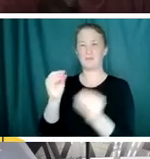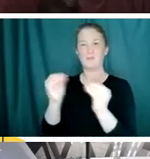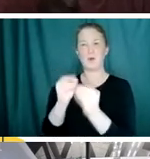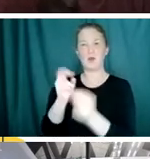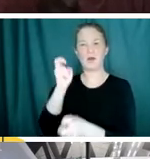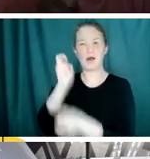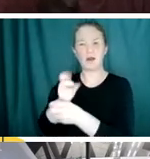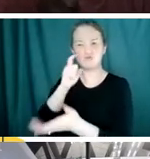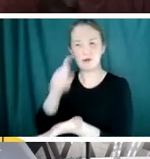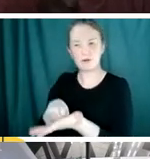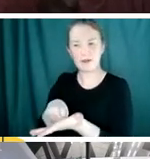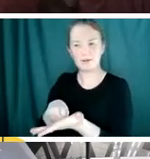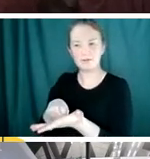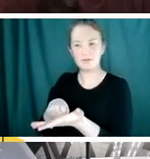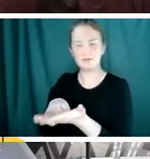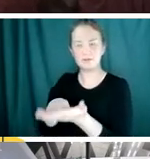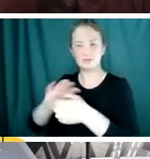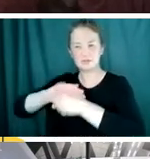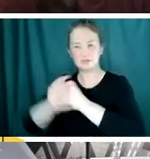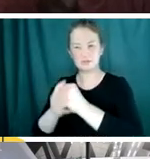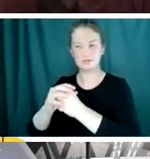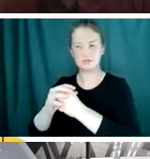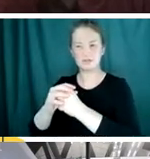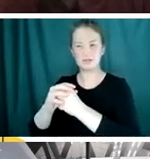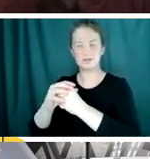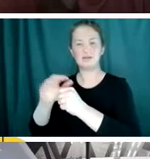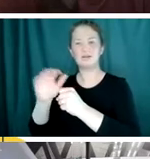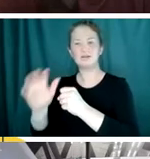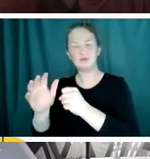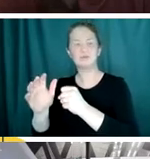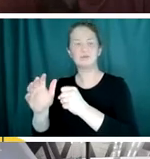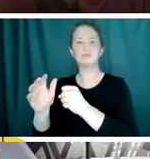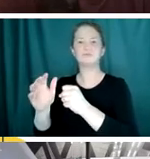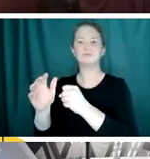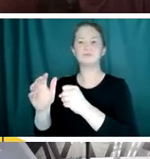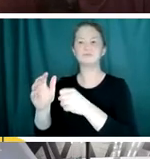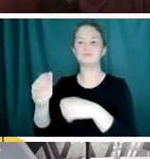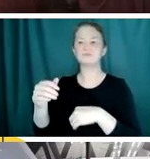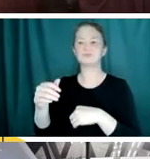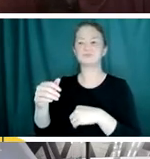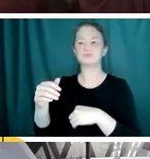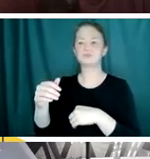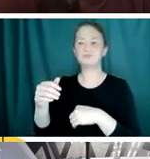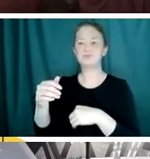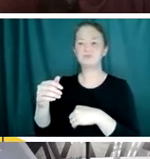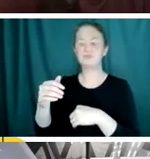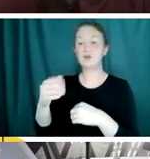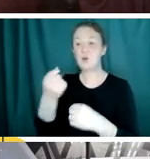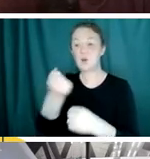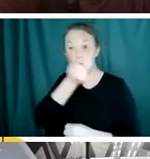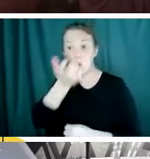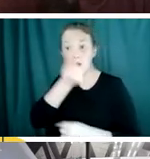up. It shows a different surface. And so if you give a vaccine that's been out in the heat for too long,